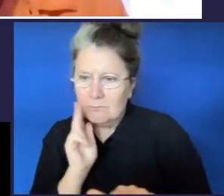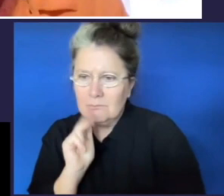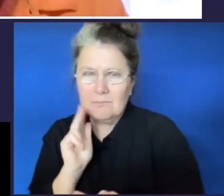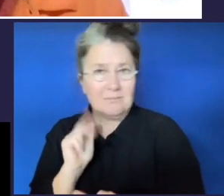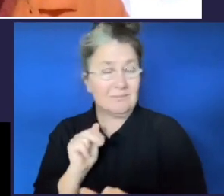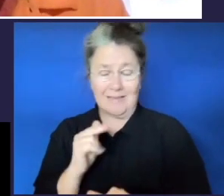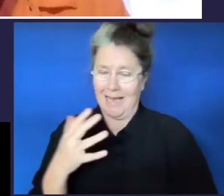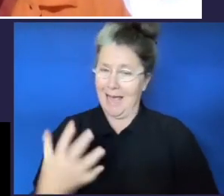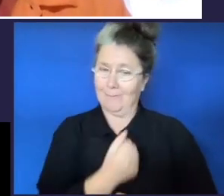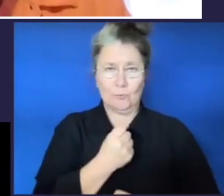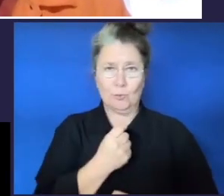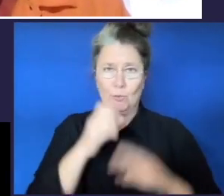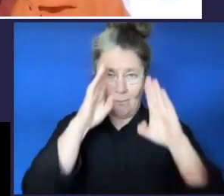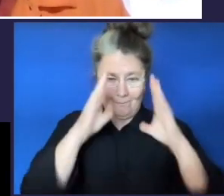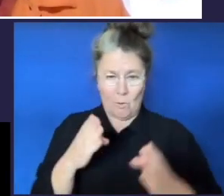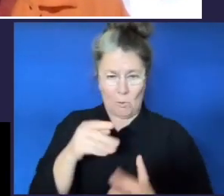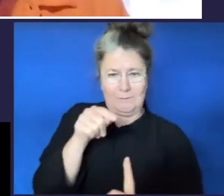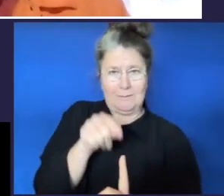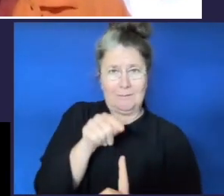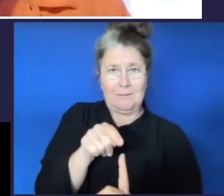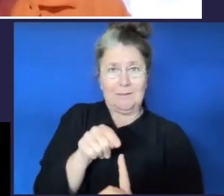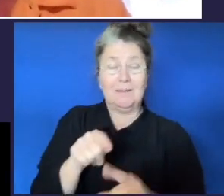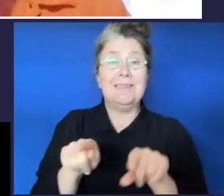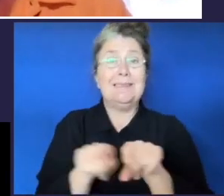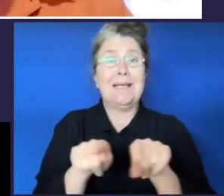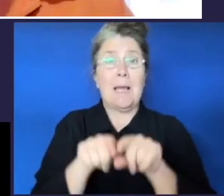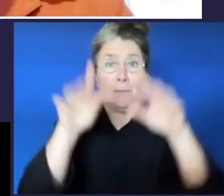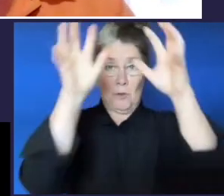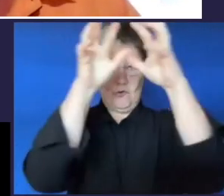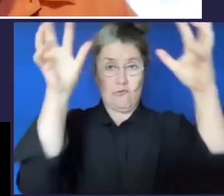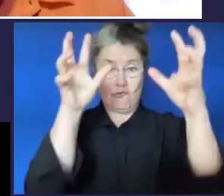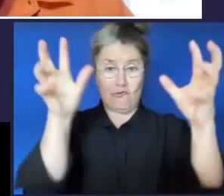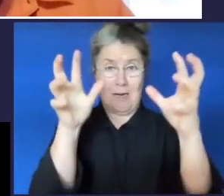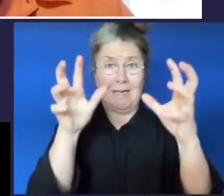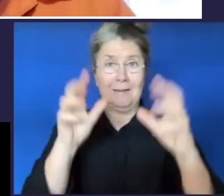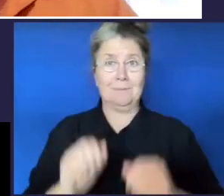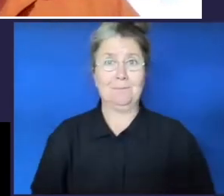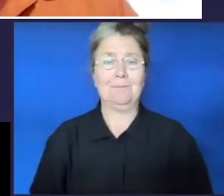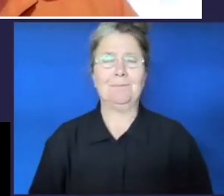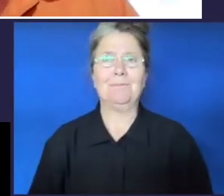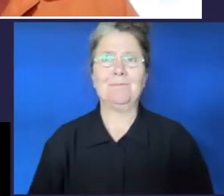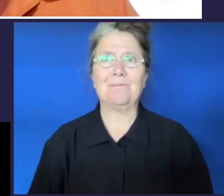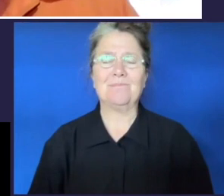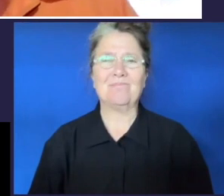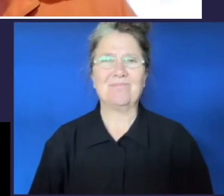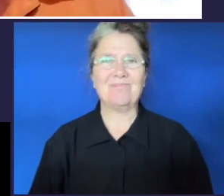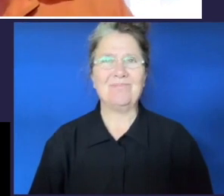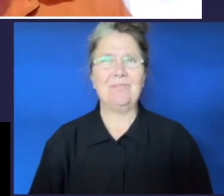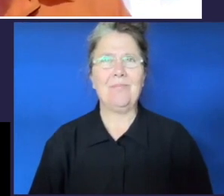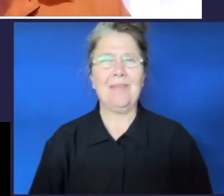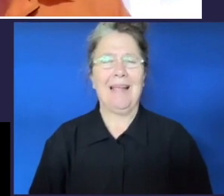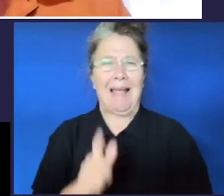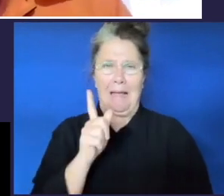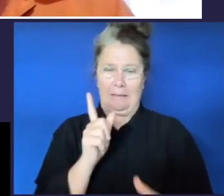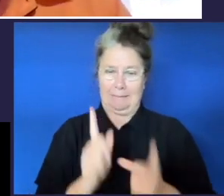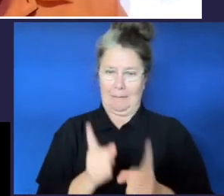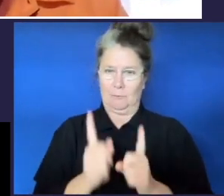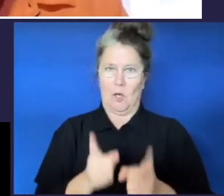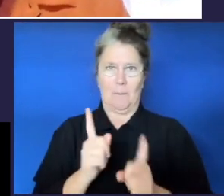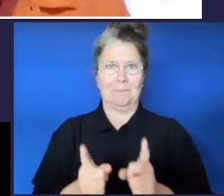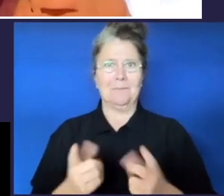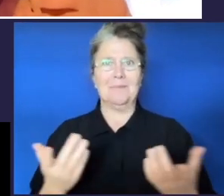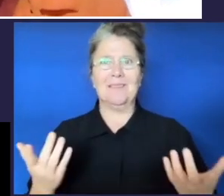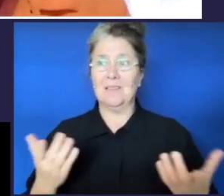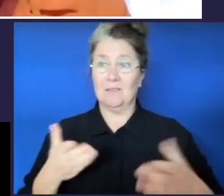also with the tree that support system we've got to understand um sometimes supporting especially